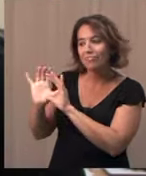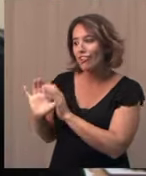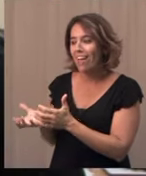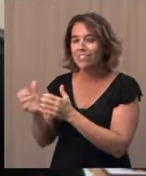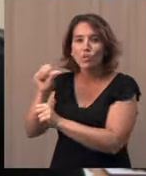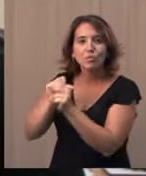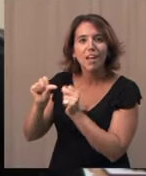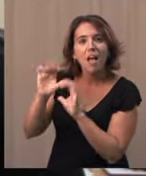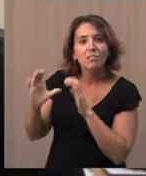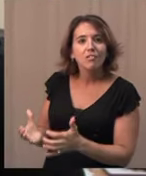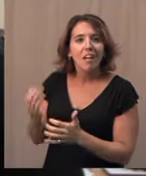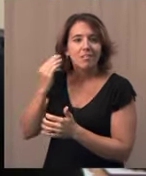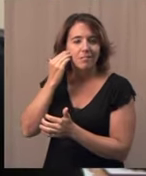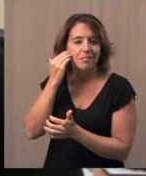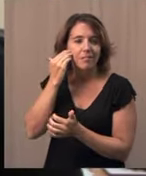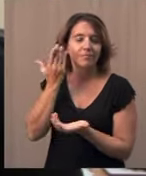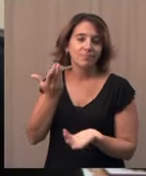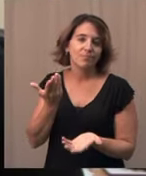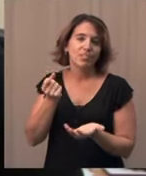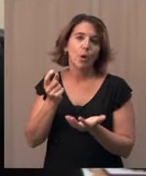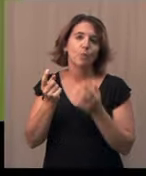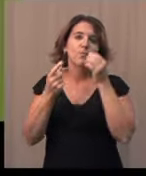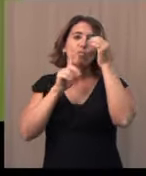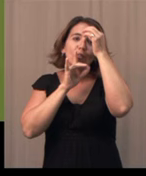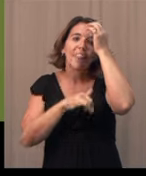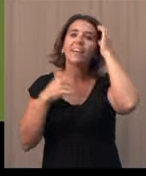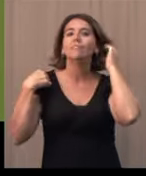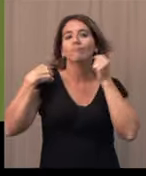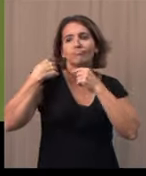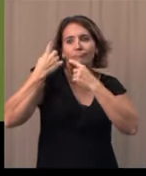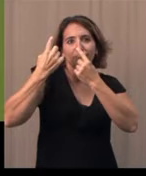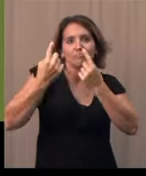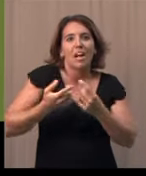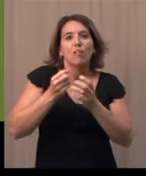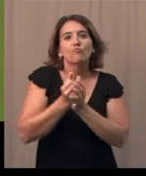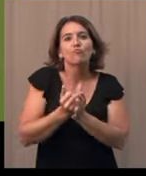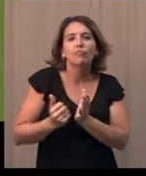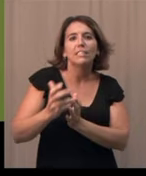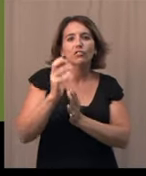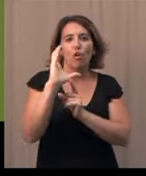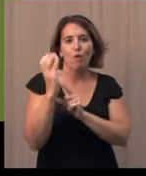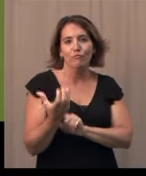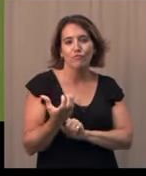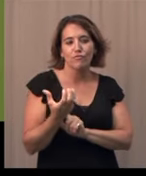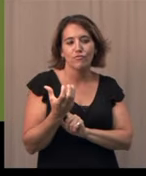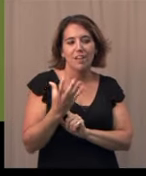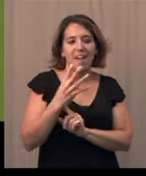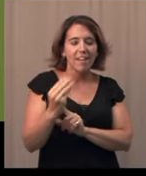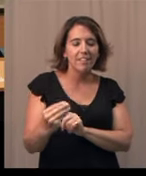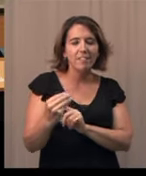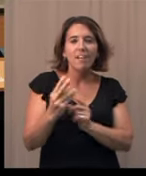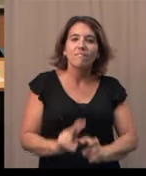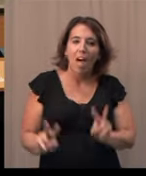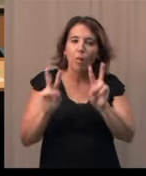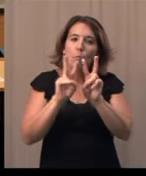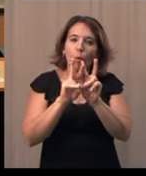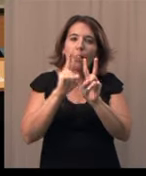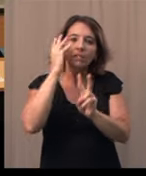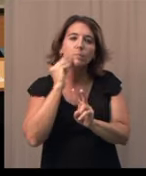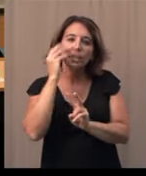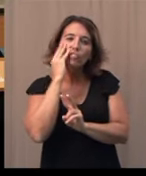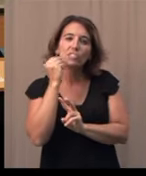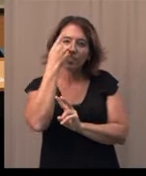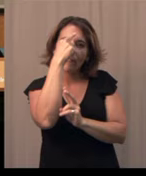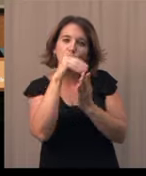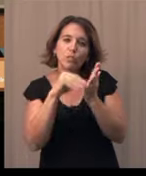And so gradually we've created this really rich culture. And we talked about creating valuable experiences for students that